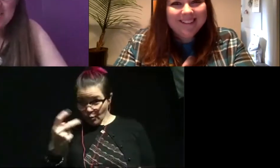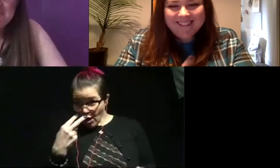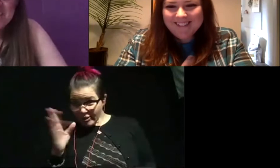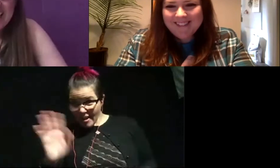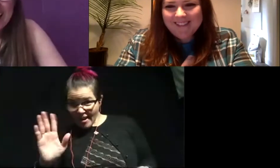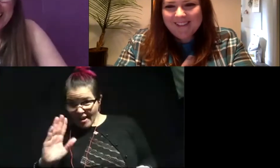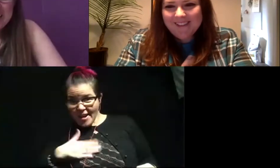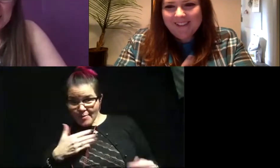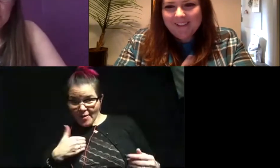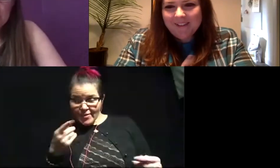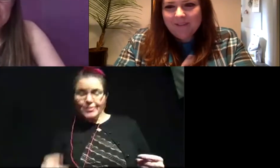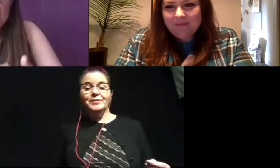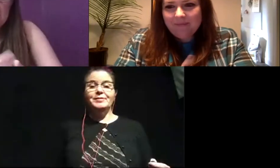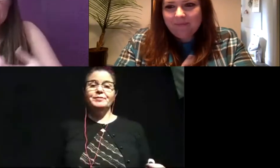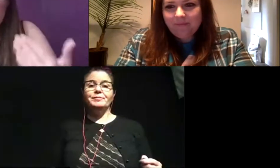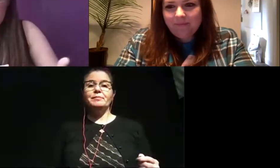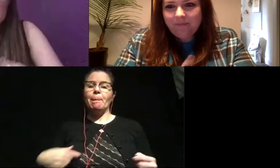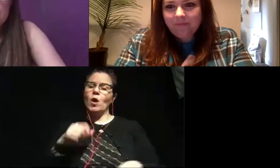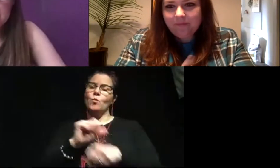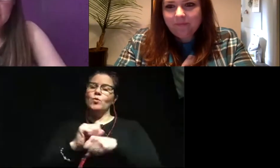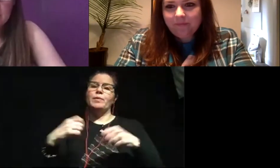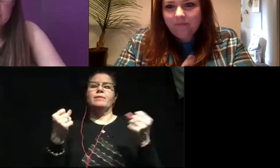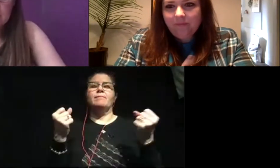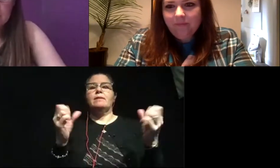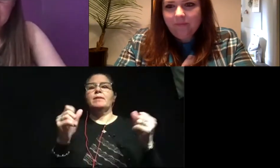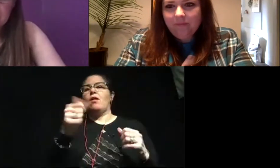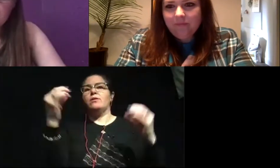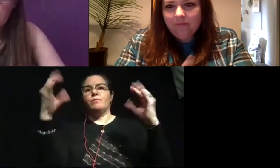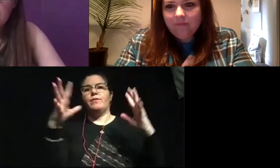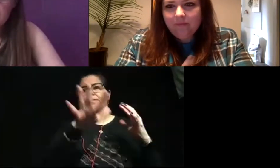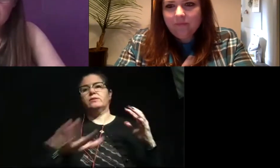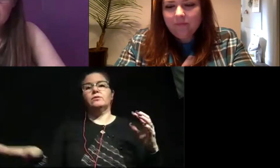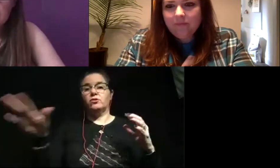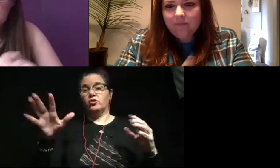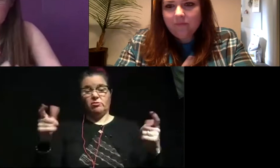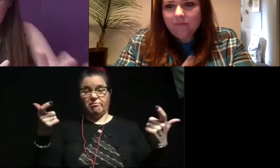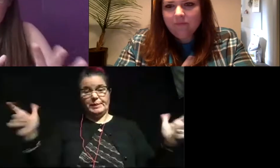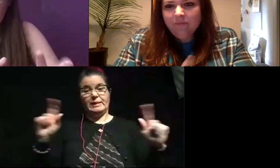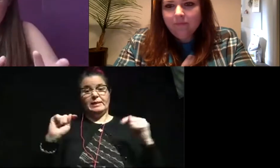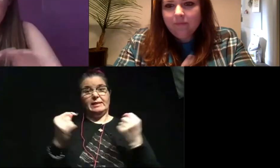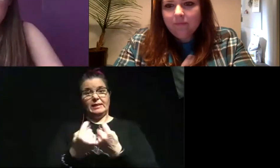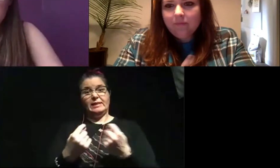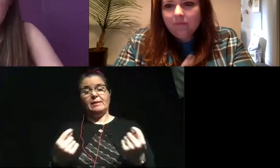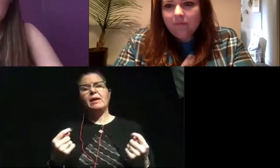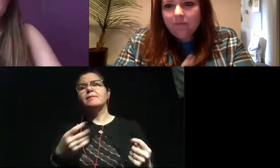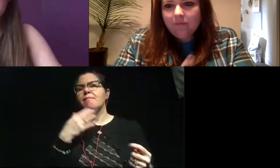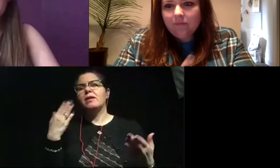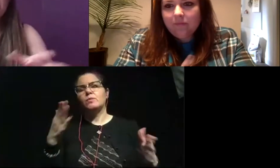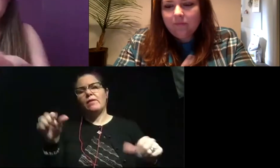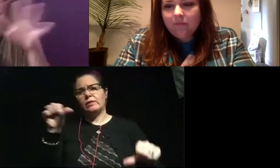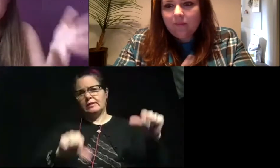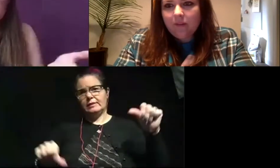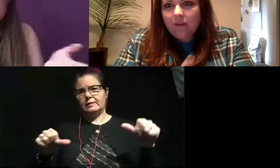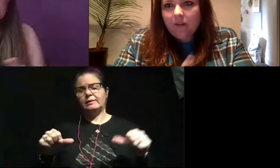to have you. And I work with a lot of other professors. So my team is quite large, and that's the best way to do science is to have people